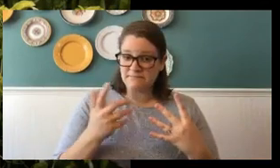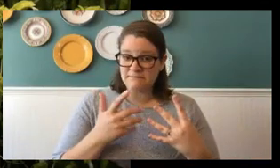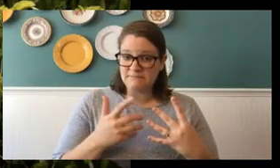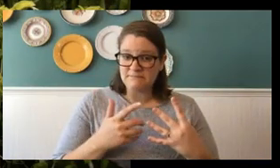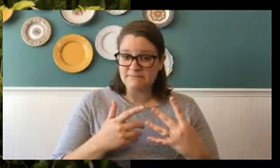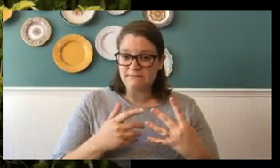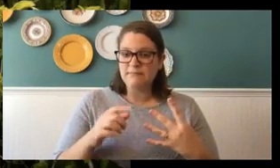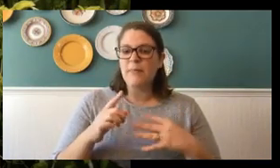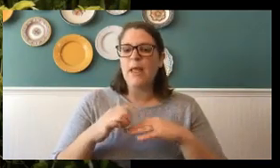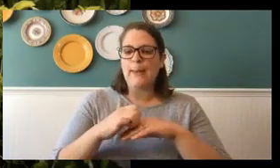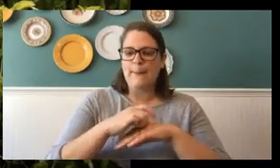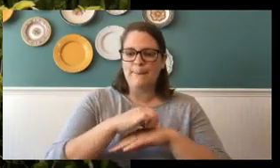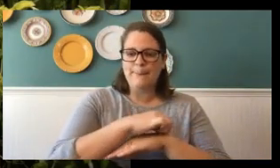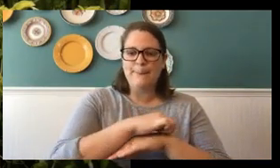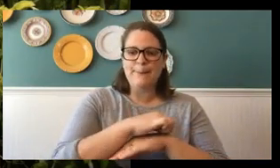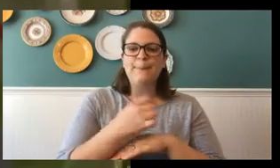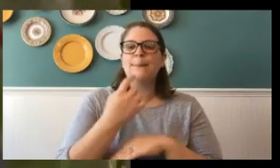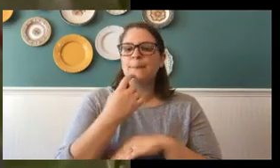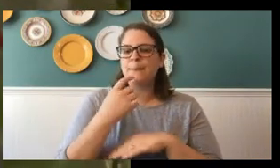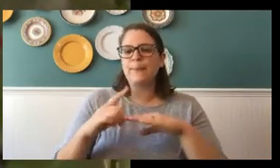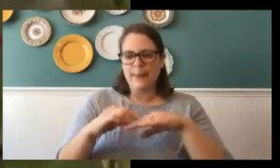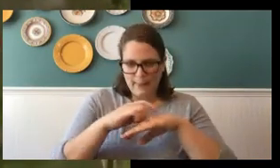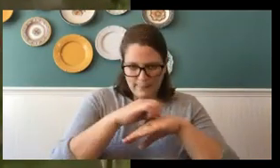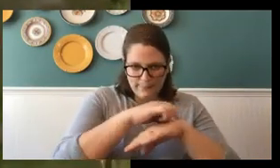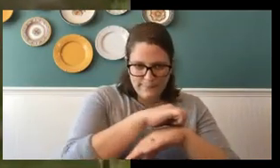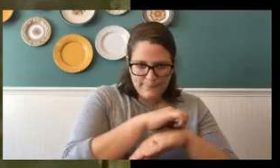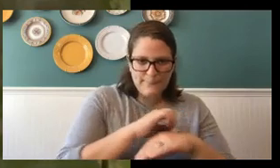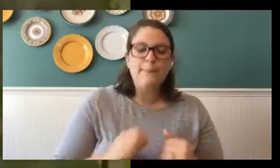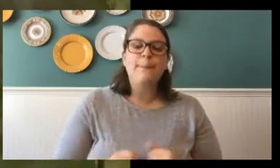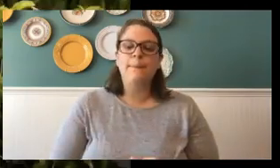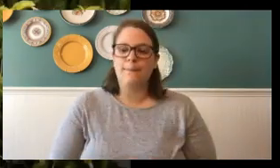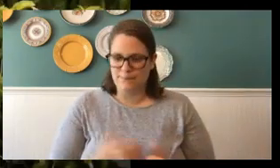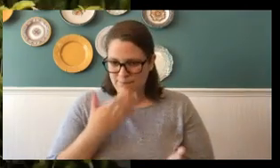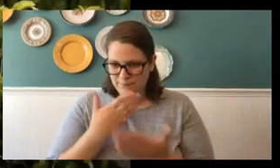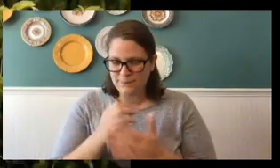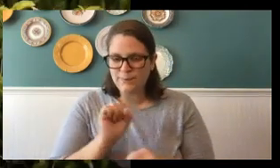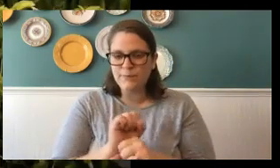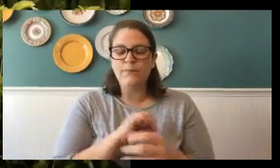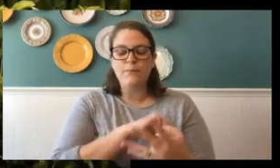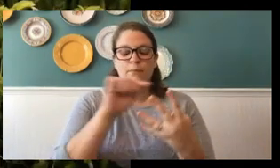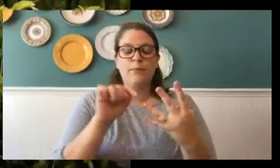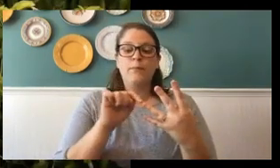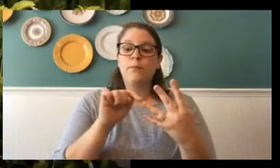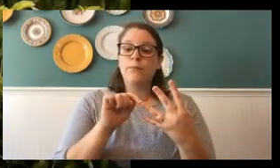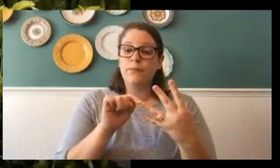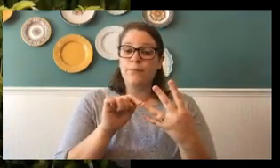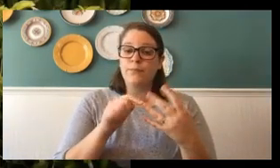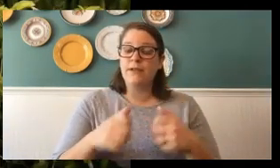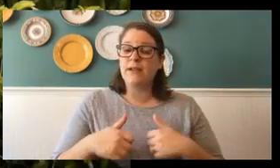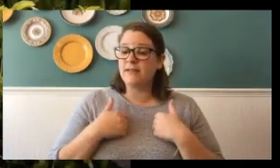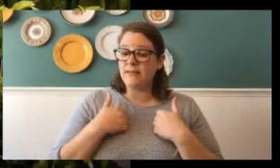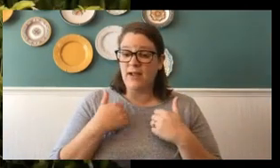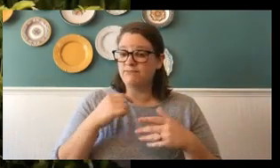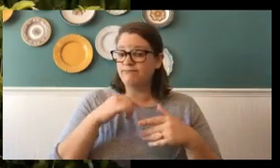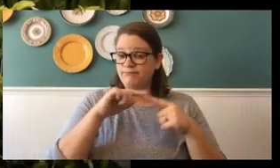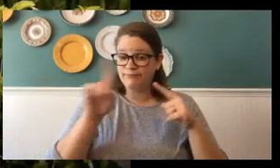is the caterpillar. Everybody say caterpillar. Good job. The third stage in the life cycle of the